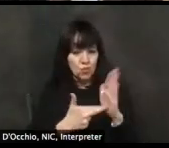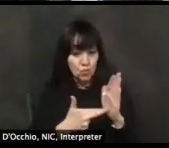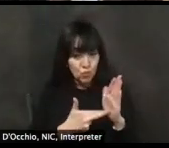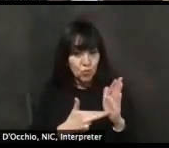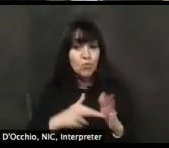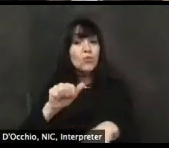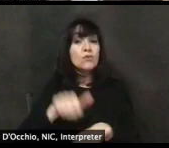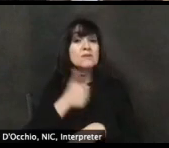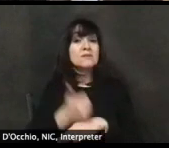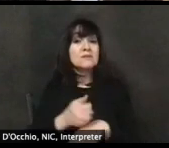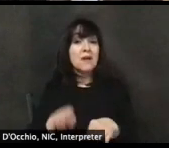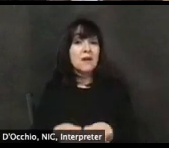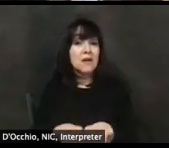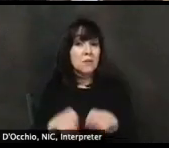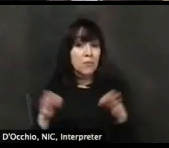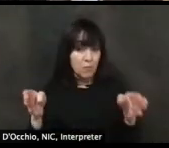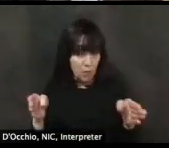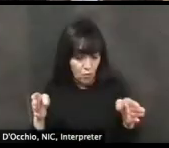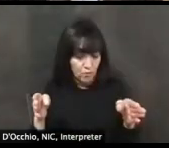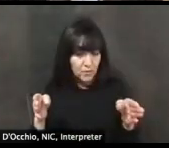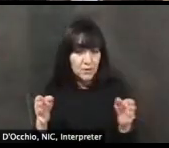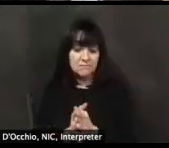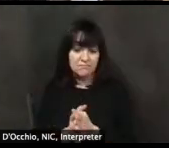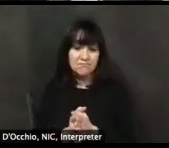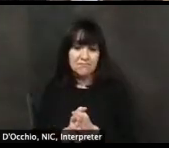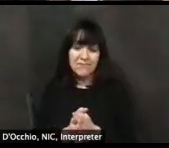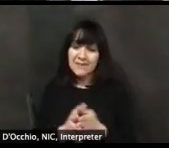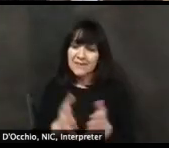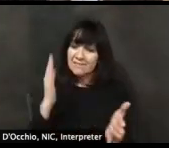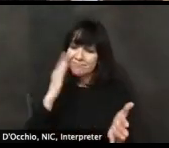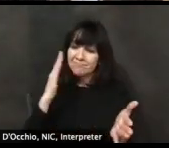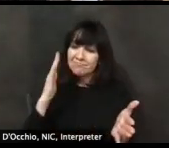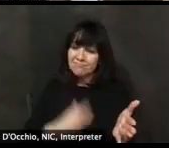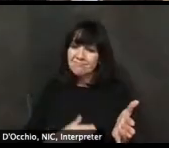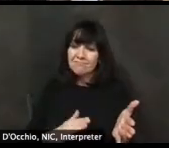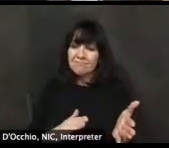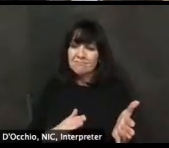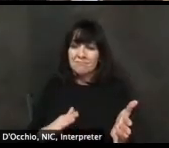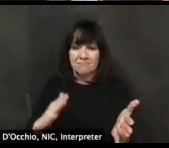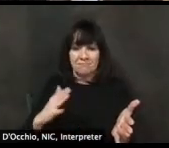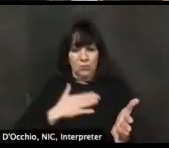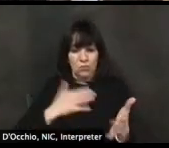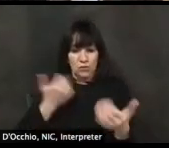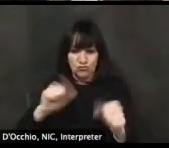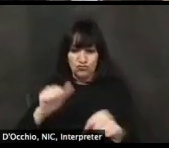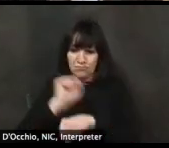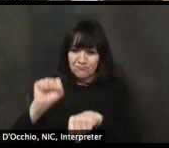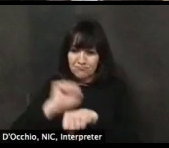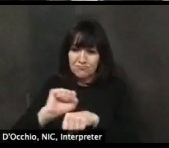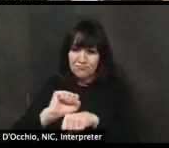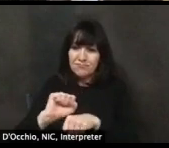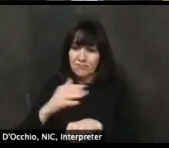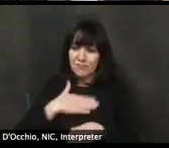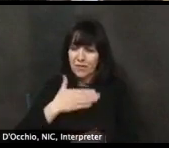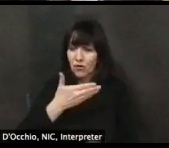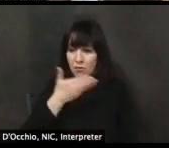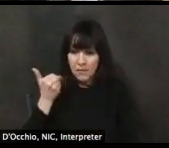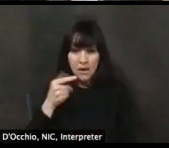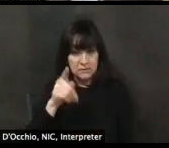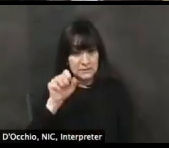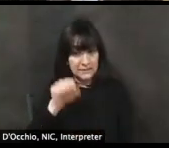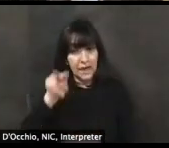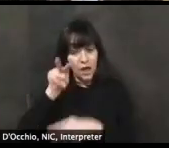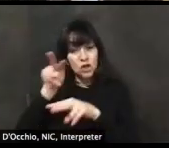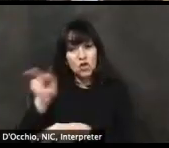to make sure that does get shared. Damien will tell you if you contact his office or others visiting the division of public health.